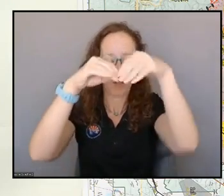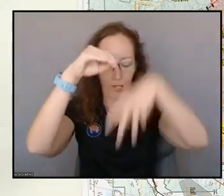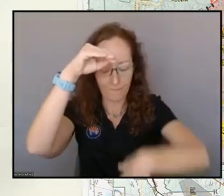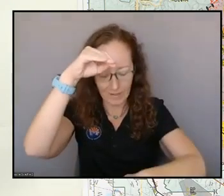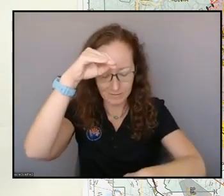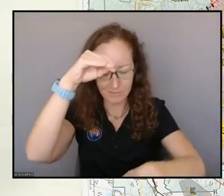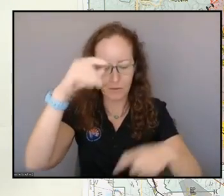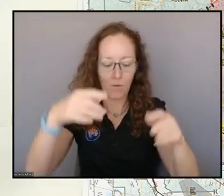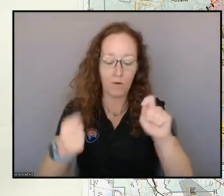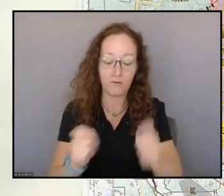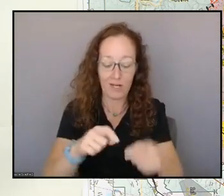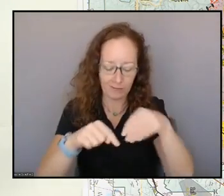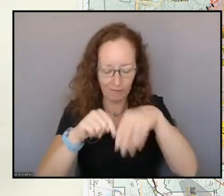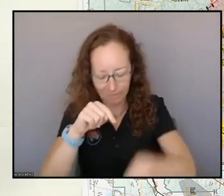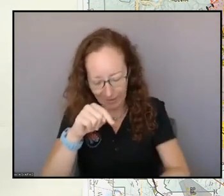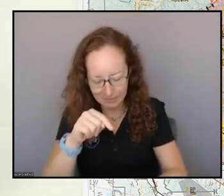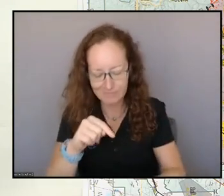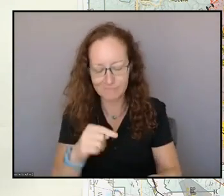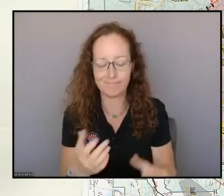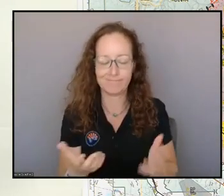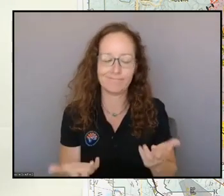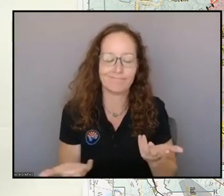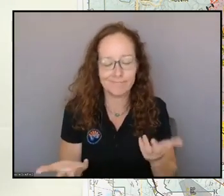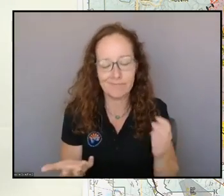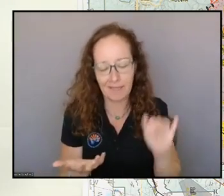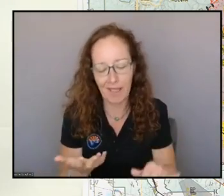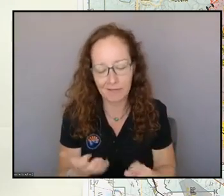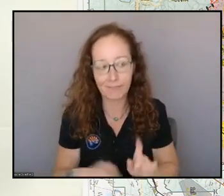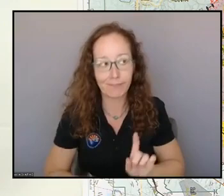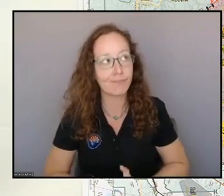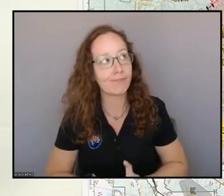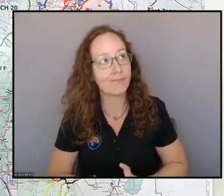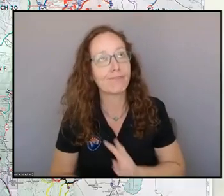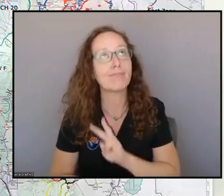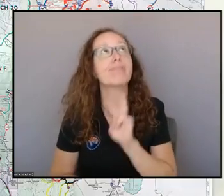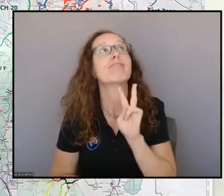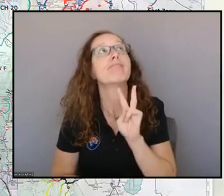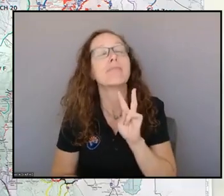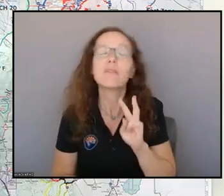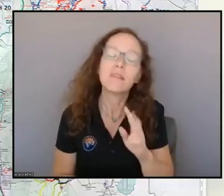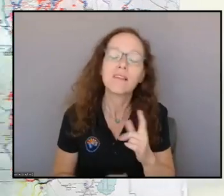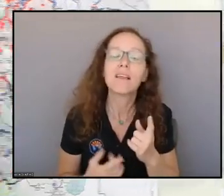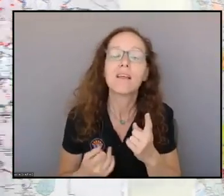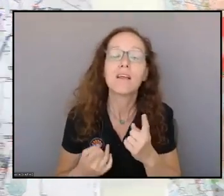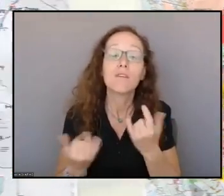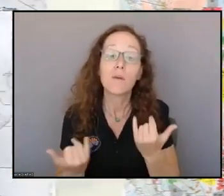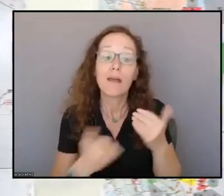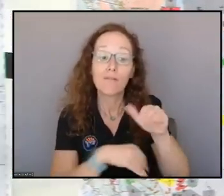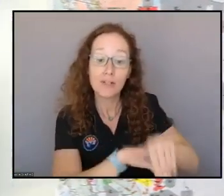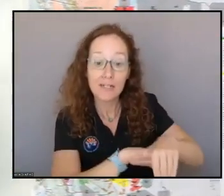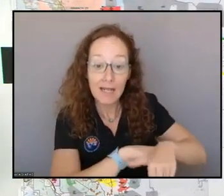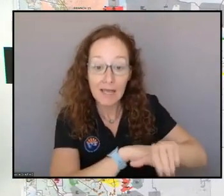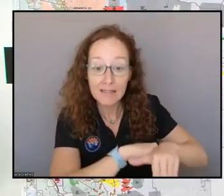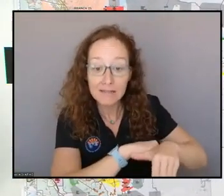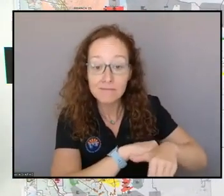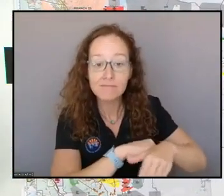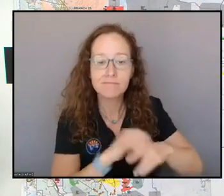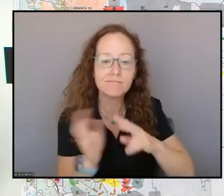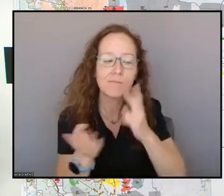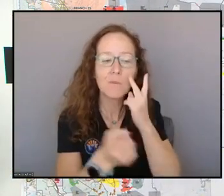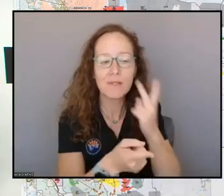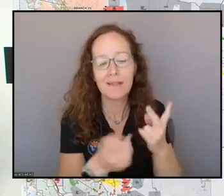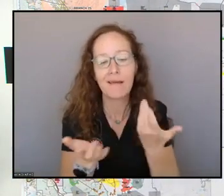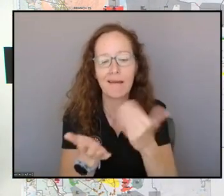tonight, because we do have that trough coming in, I'll walk back over to it so you can kind of see what's happening here.